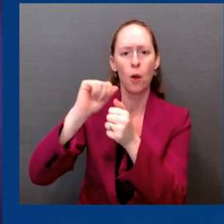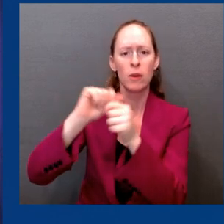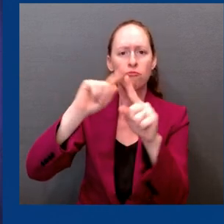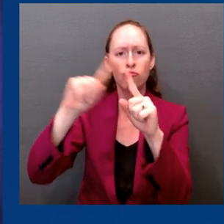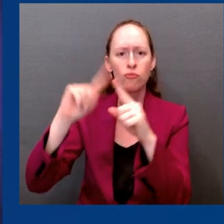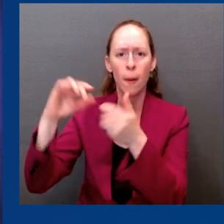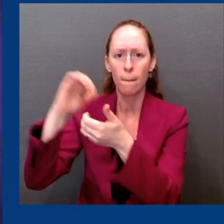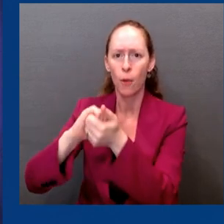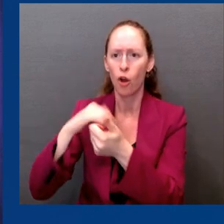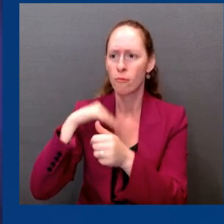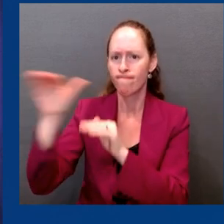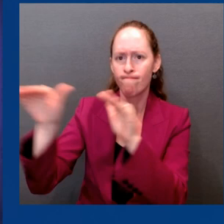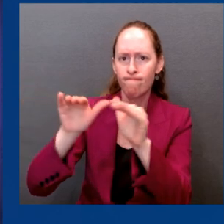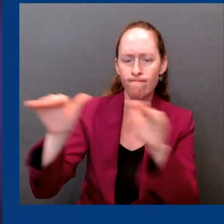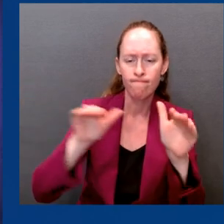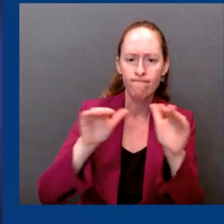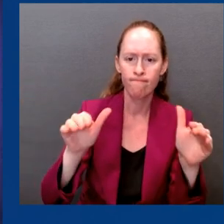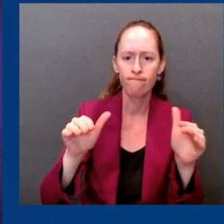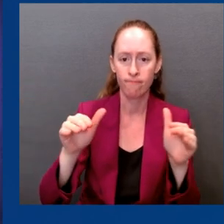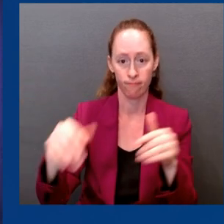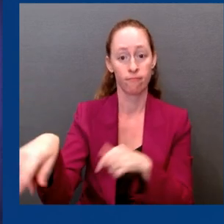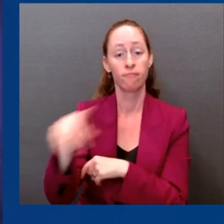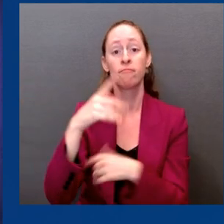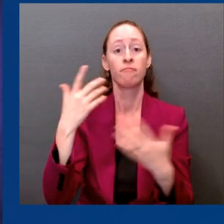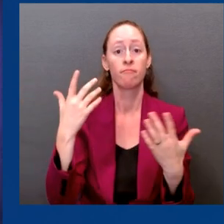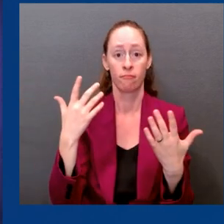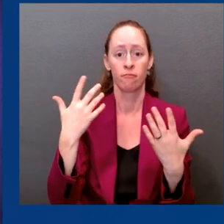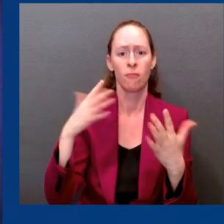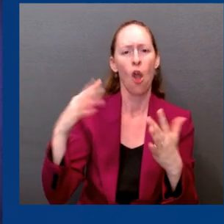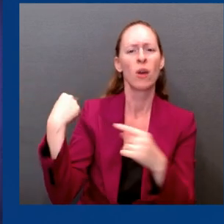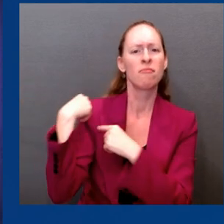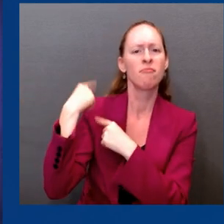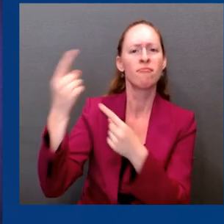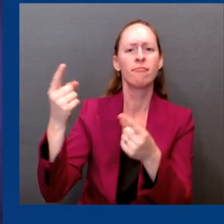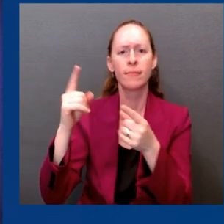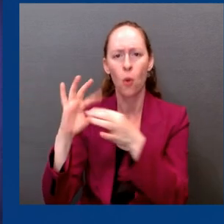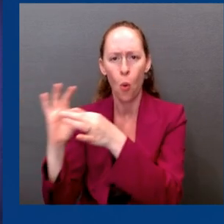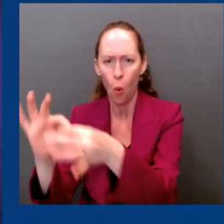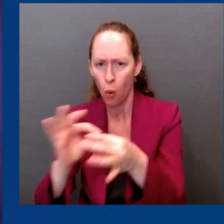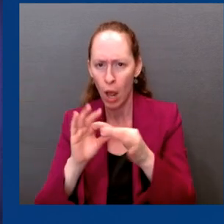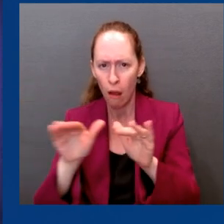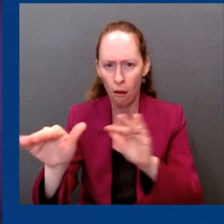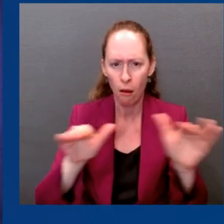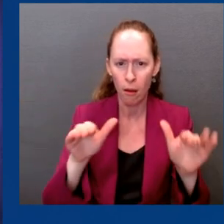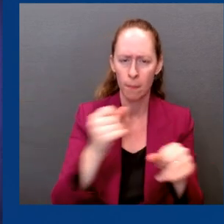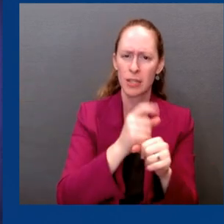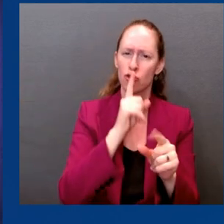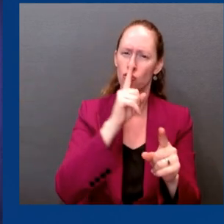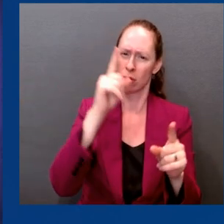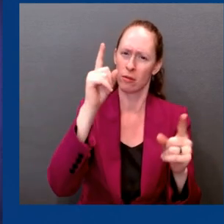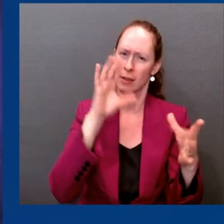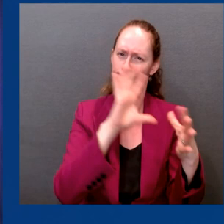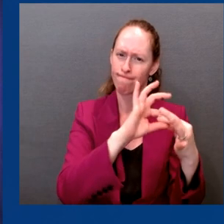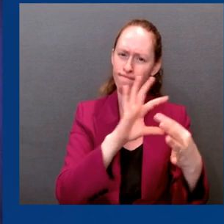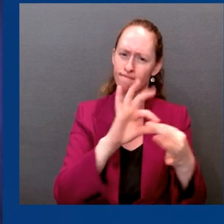effort to collaborate with national, regional, and local community-based organizations to help meet people where they are.